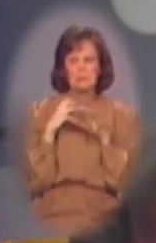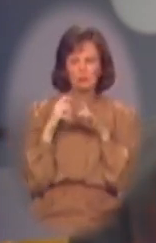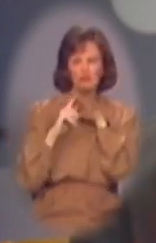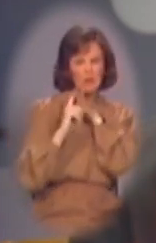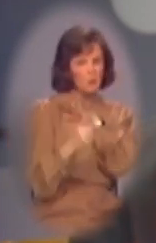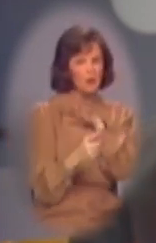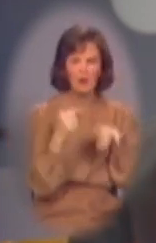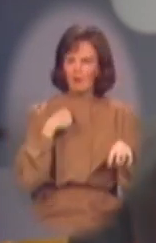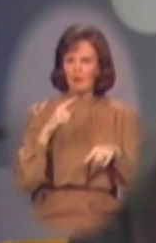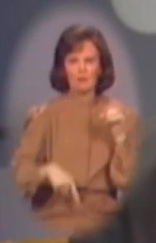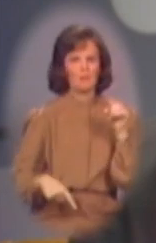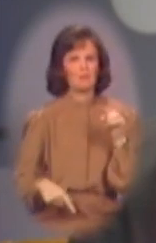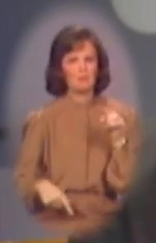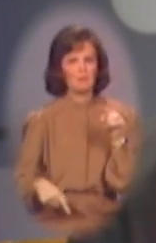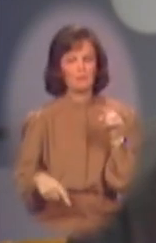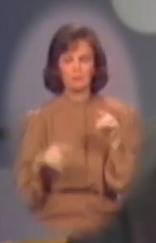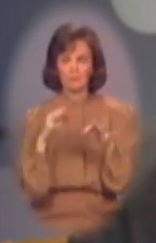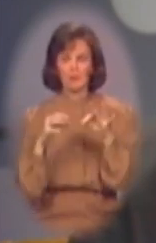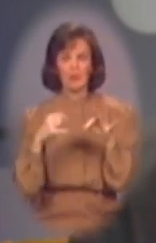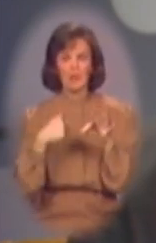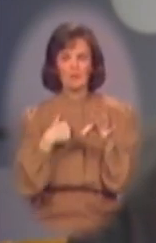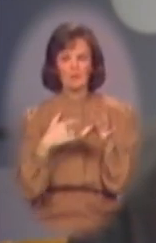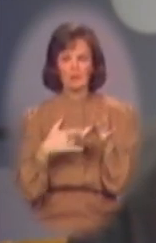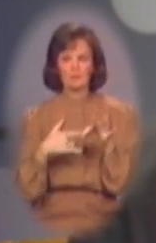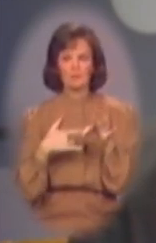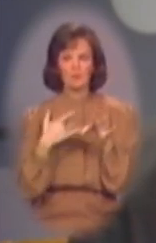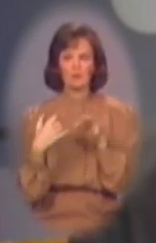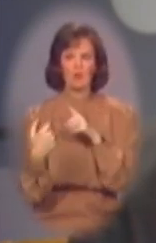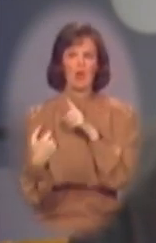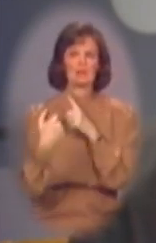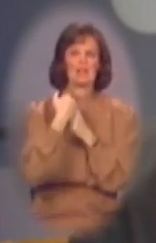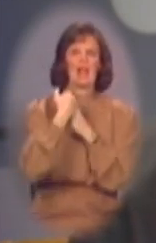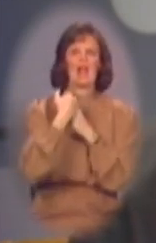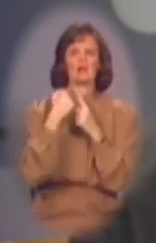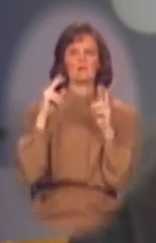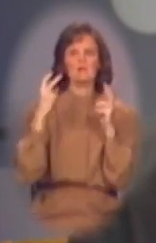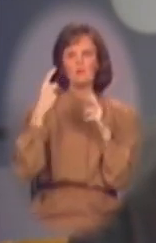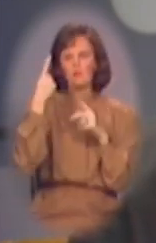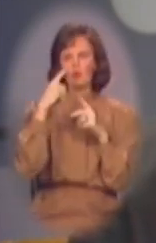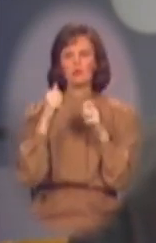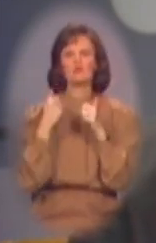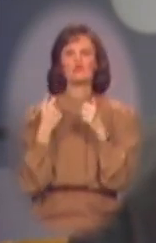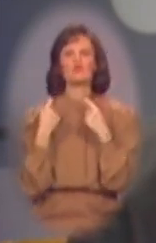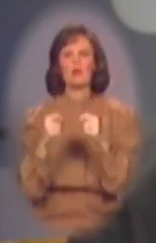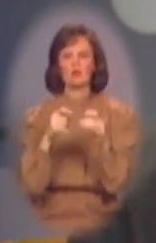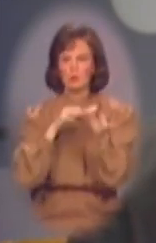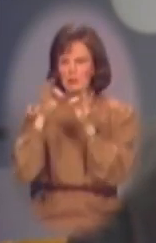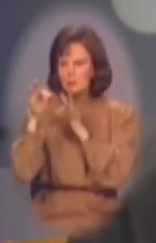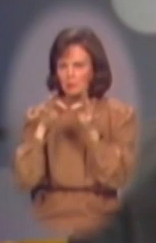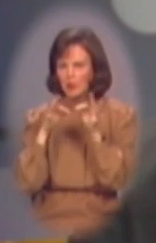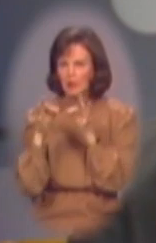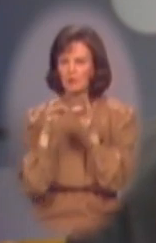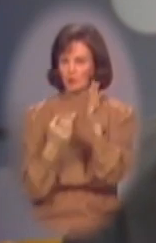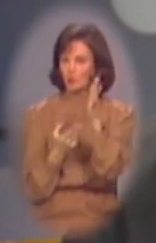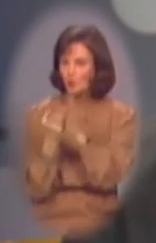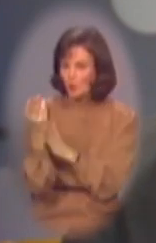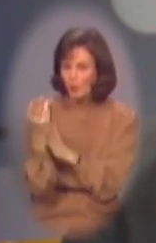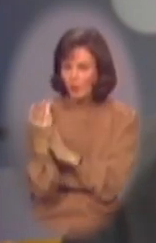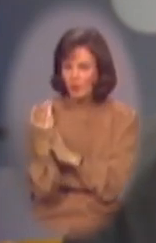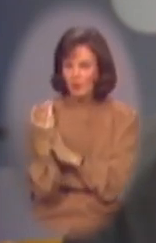run away, uh, if you're under siege, under attack for attempting to articulate the, the truth.